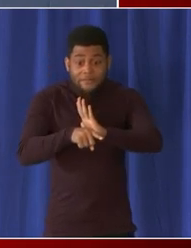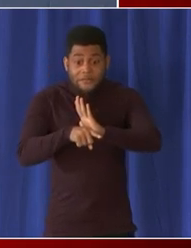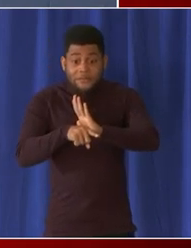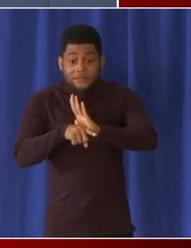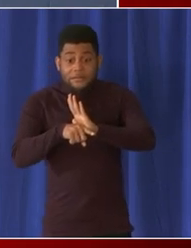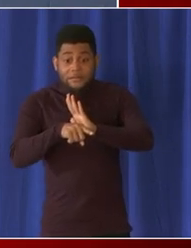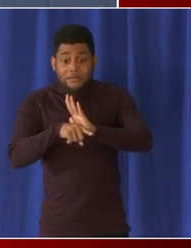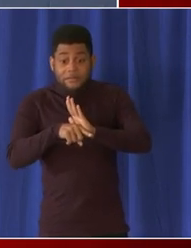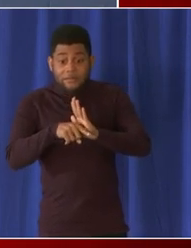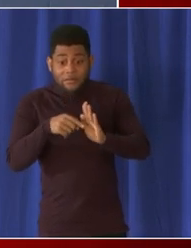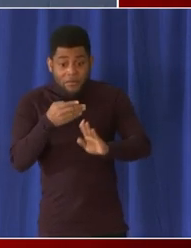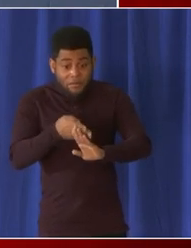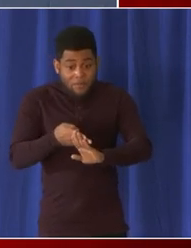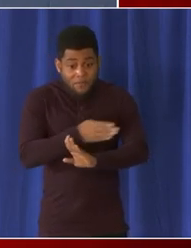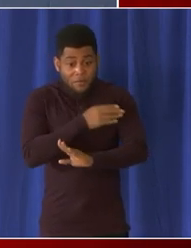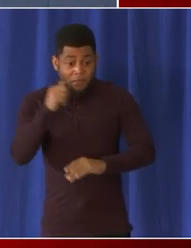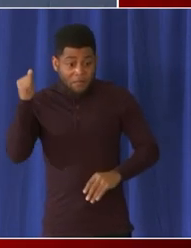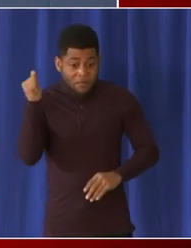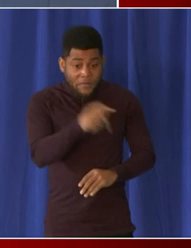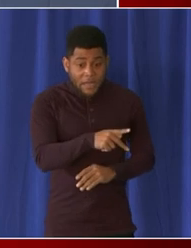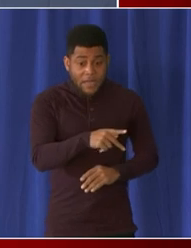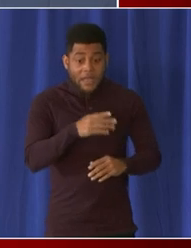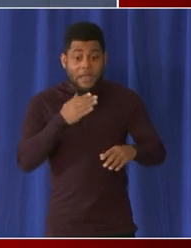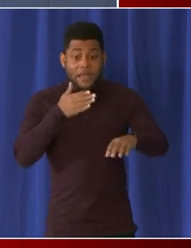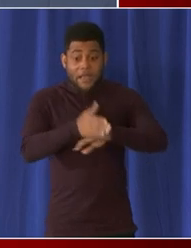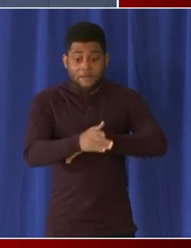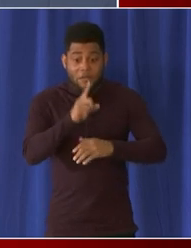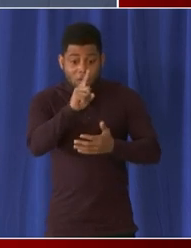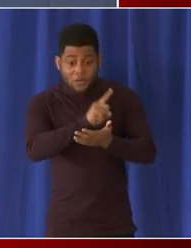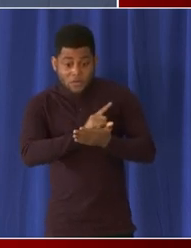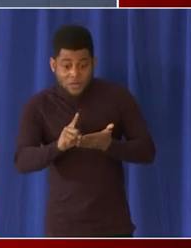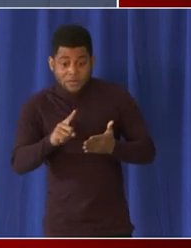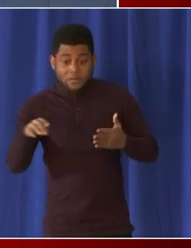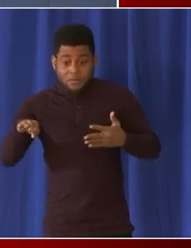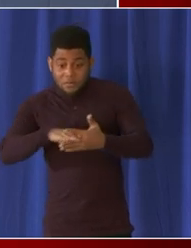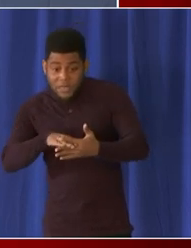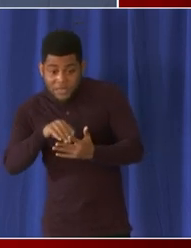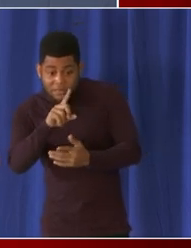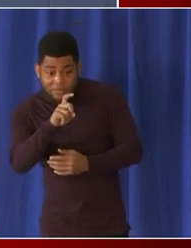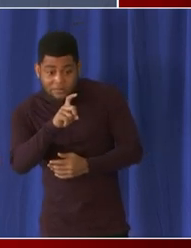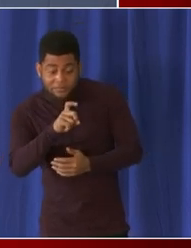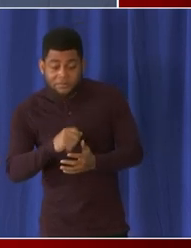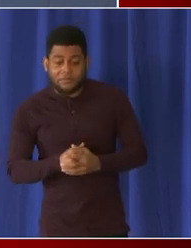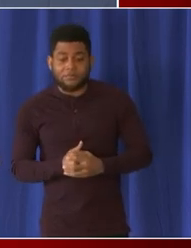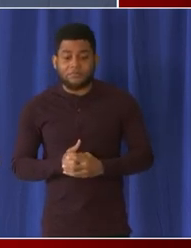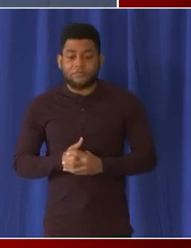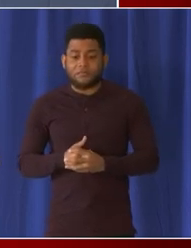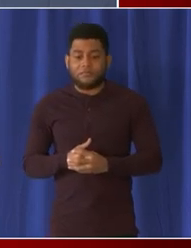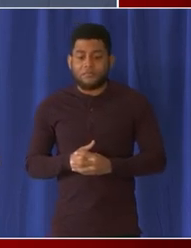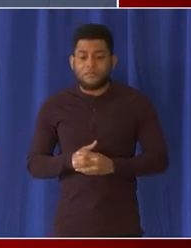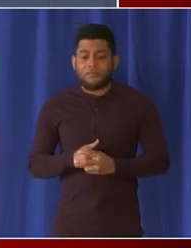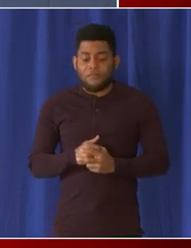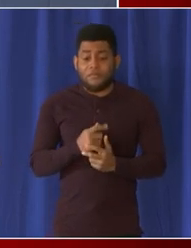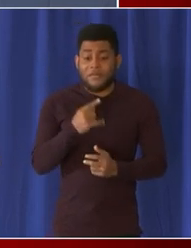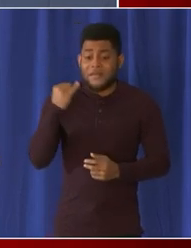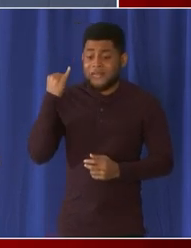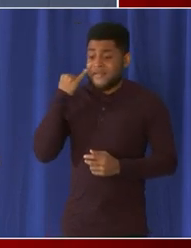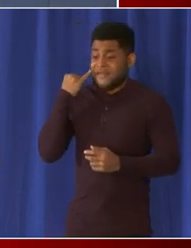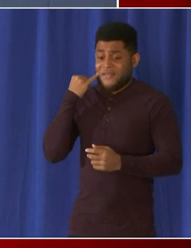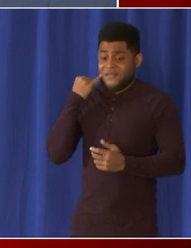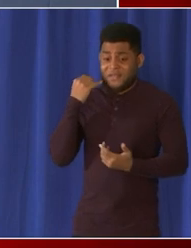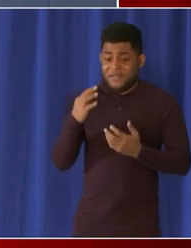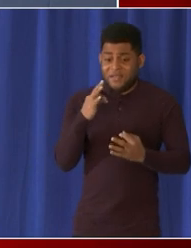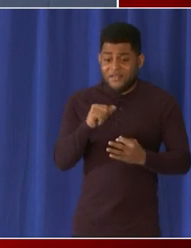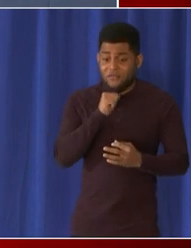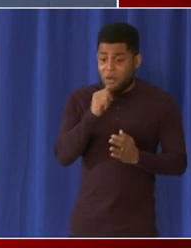is it week long planned week-long breaks from school what if they're out for you know an unplanned break unrelated to covet is it